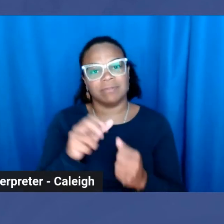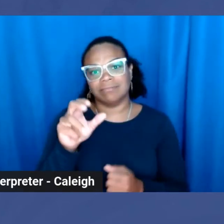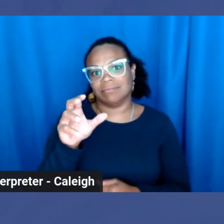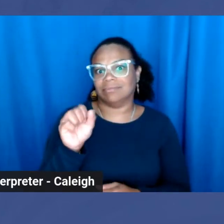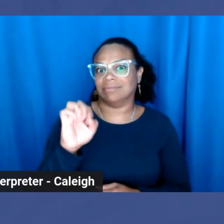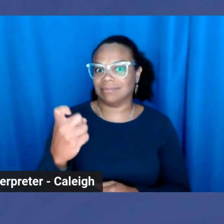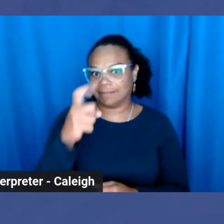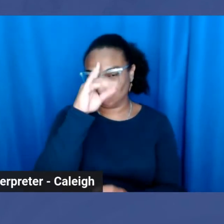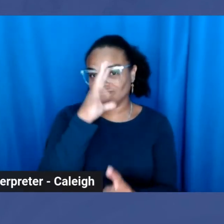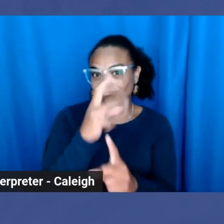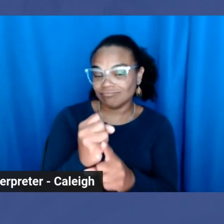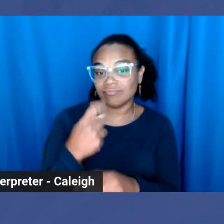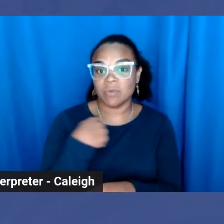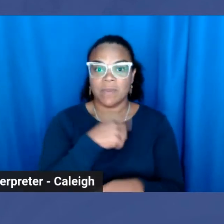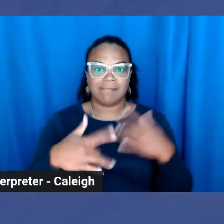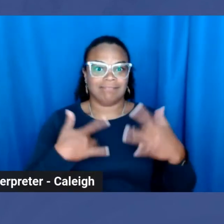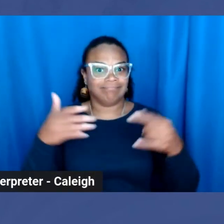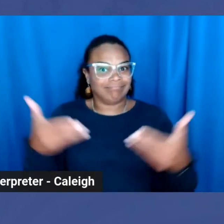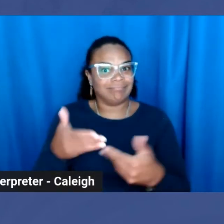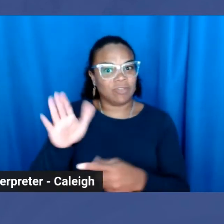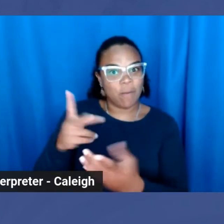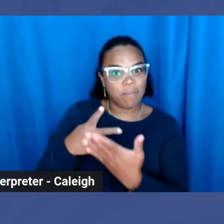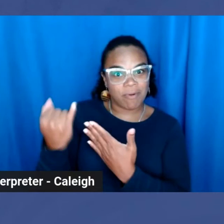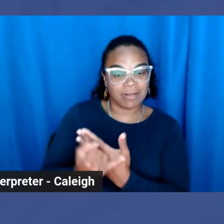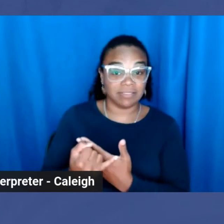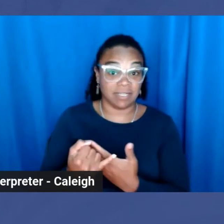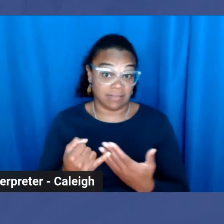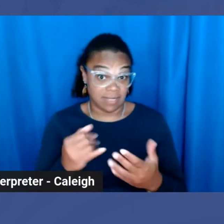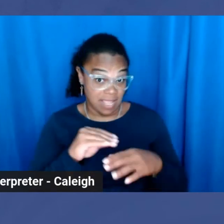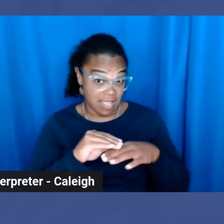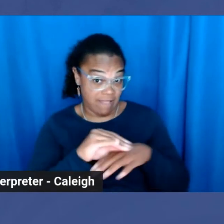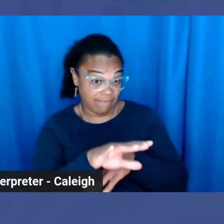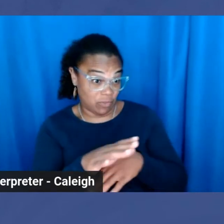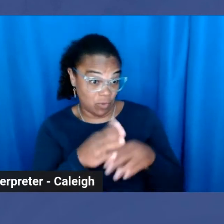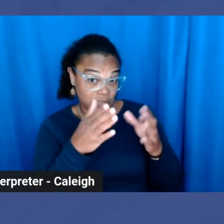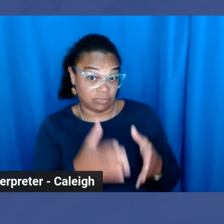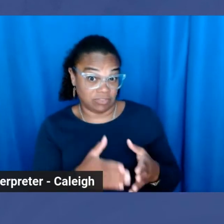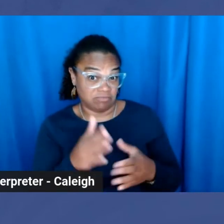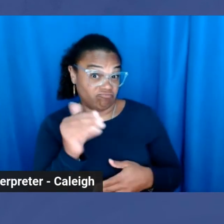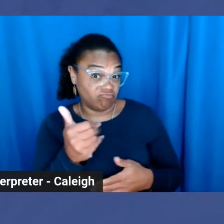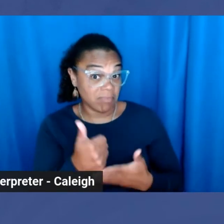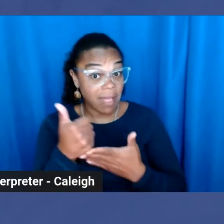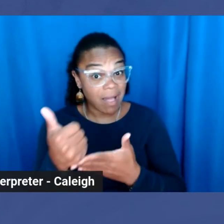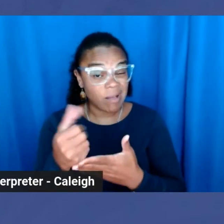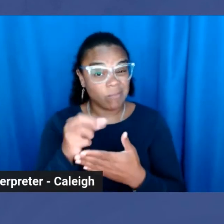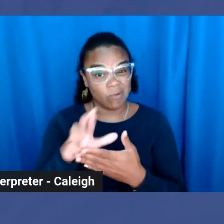excited to introduce her project. Do influencers help or hurt the sex work industry?